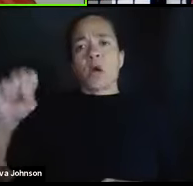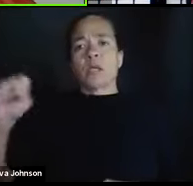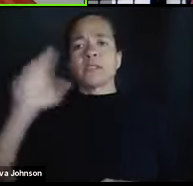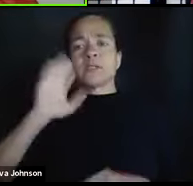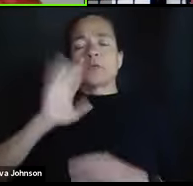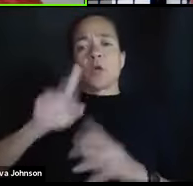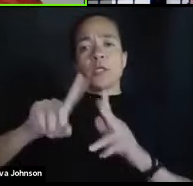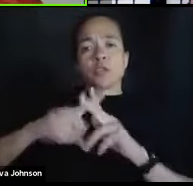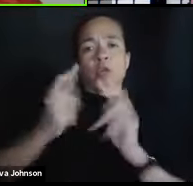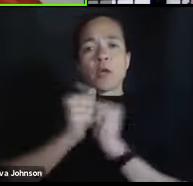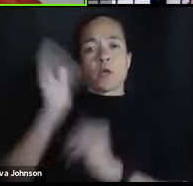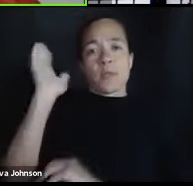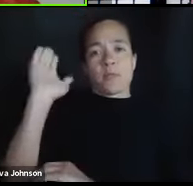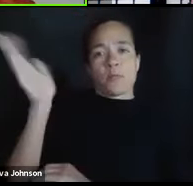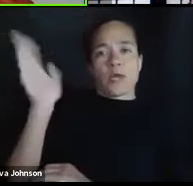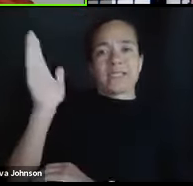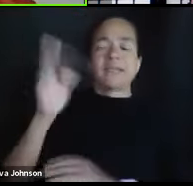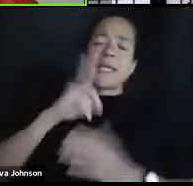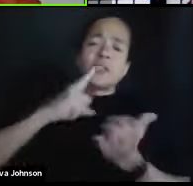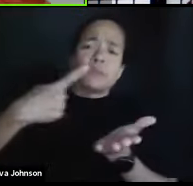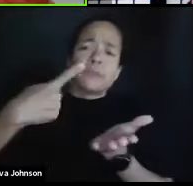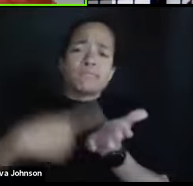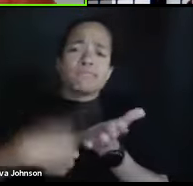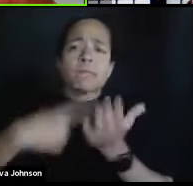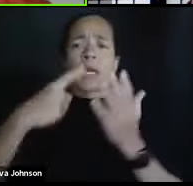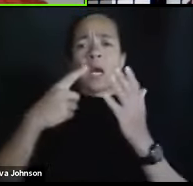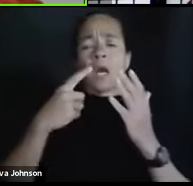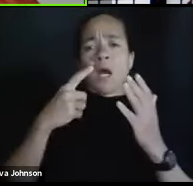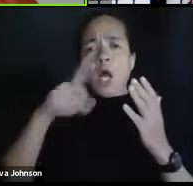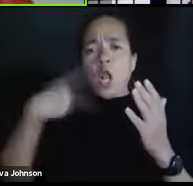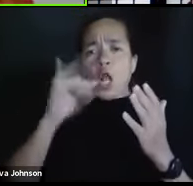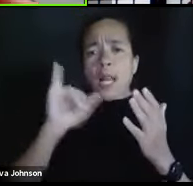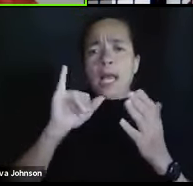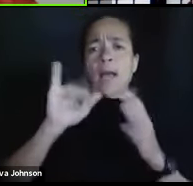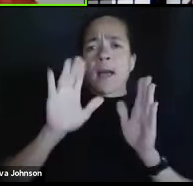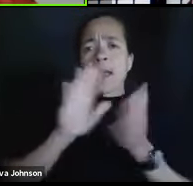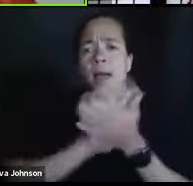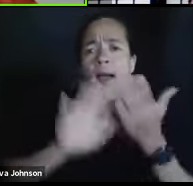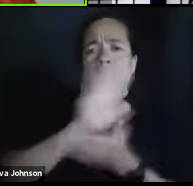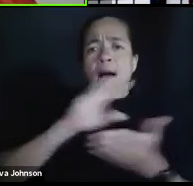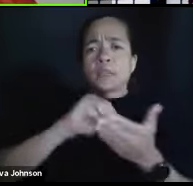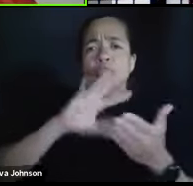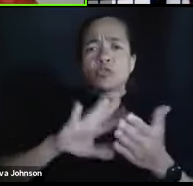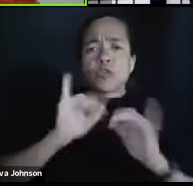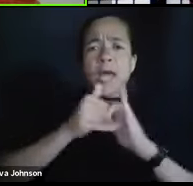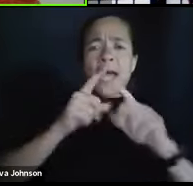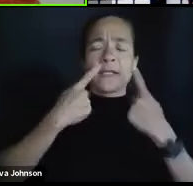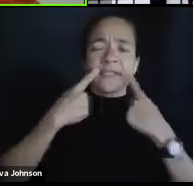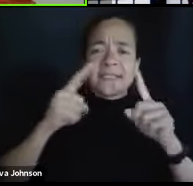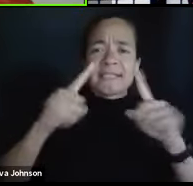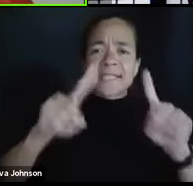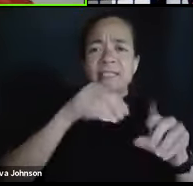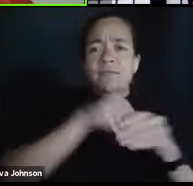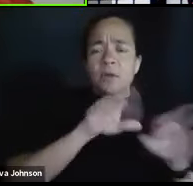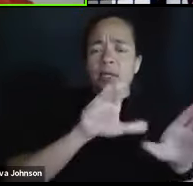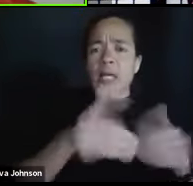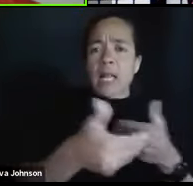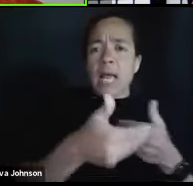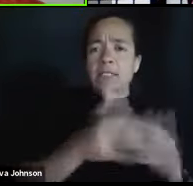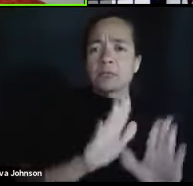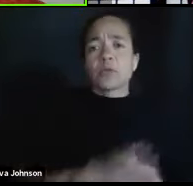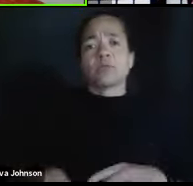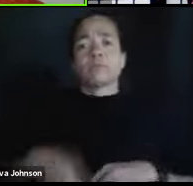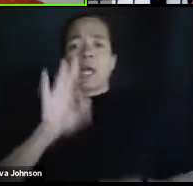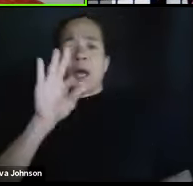about what it's like to be a college student, how to be successful inside the classroom, and what faculty expectations she might have or others might have